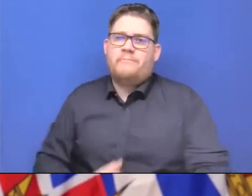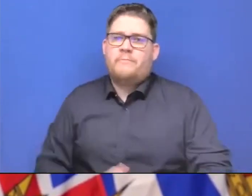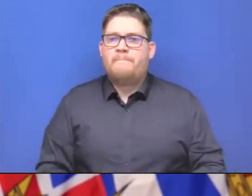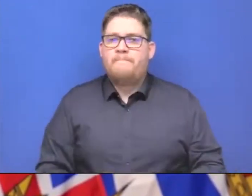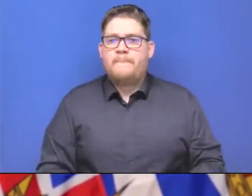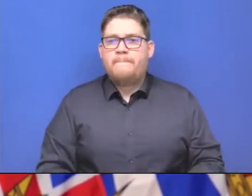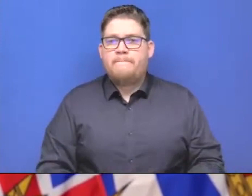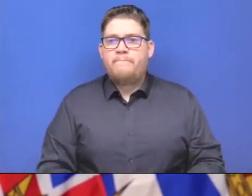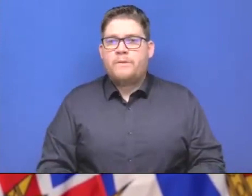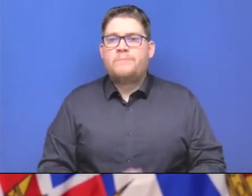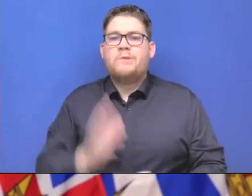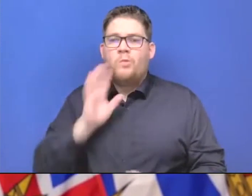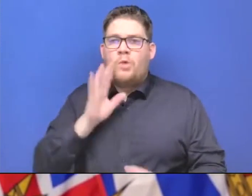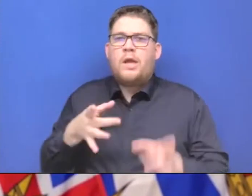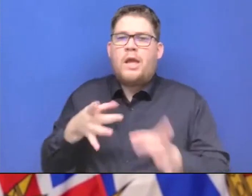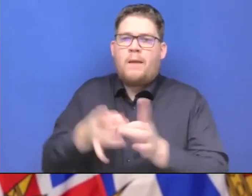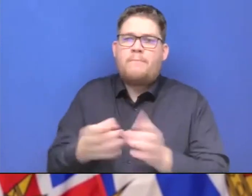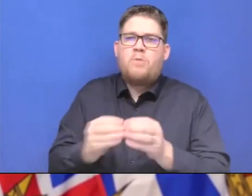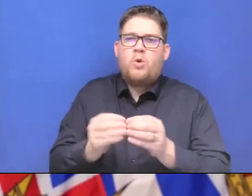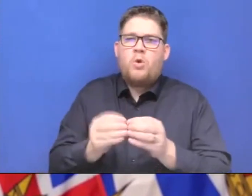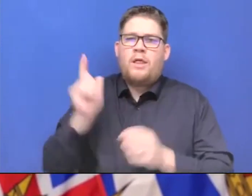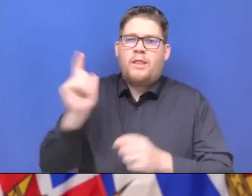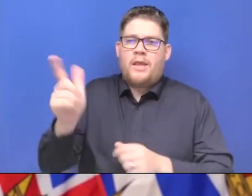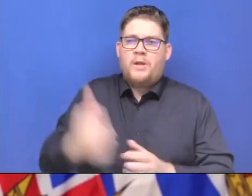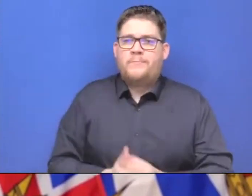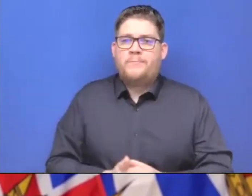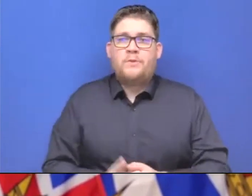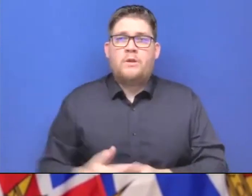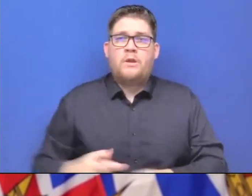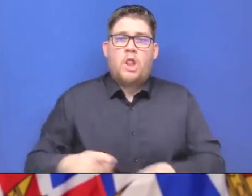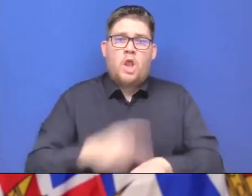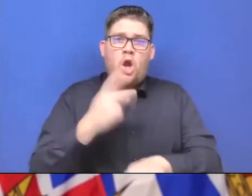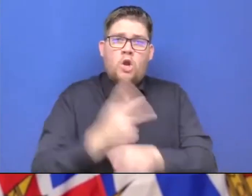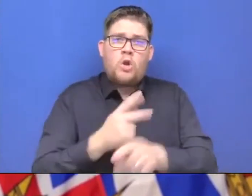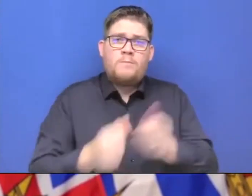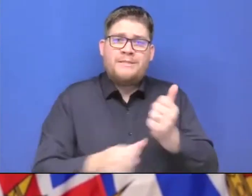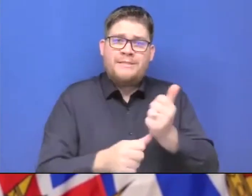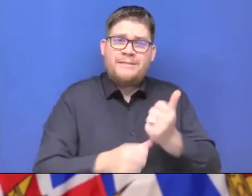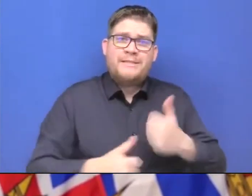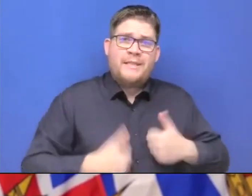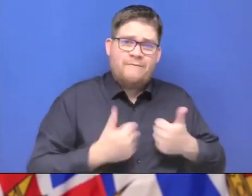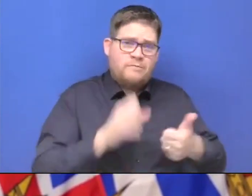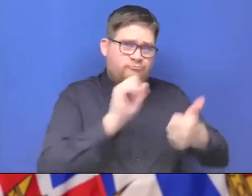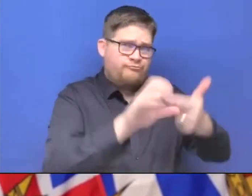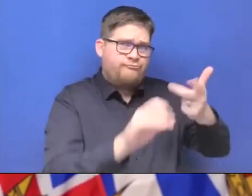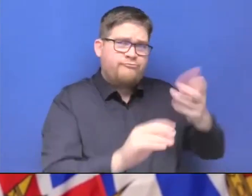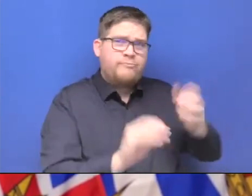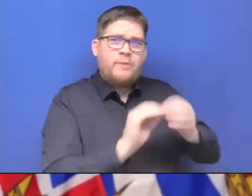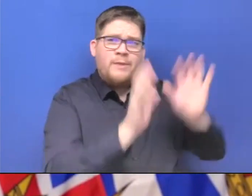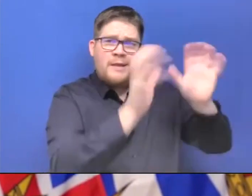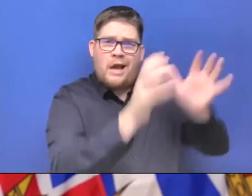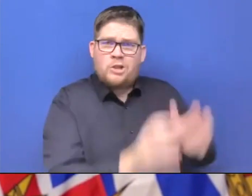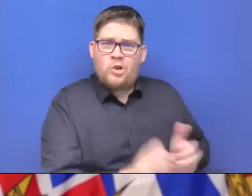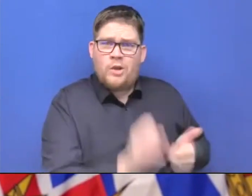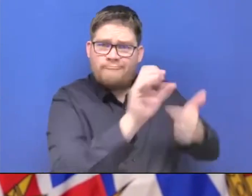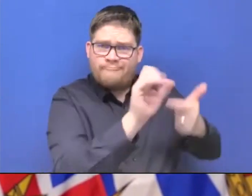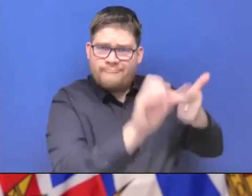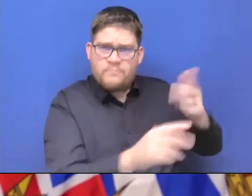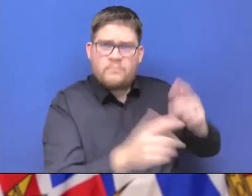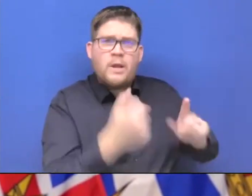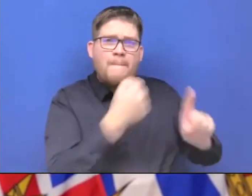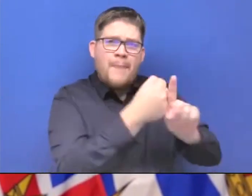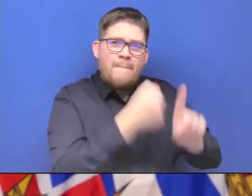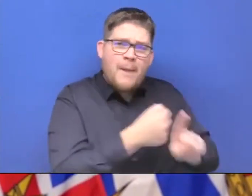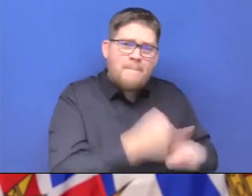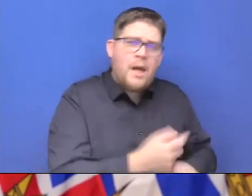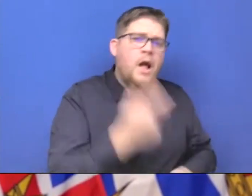in long-term care and assisted living, with some numbers by category, so you can see the impact on medical staff staff